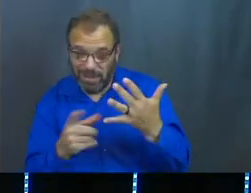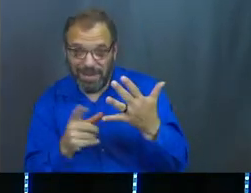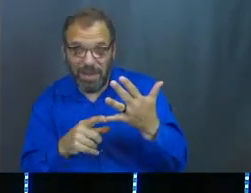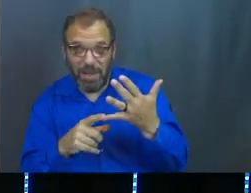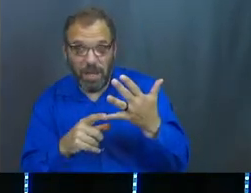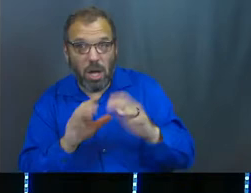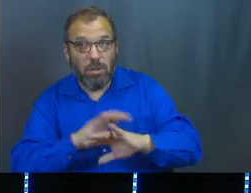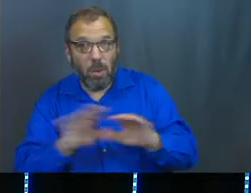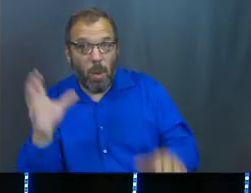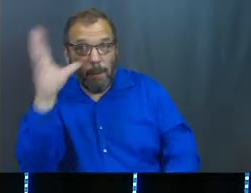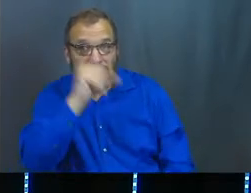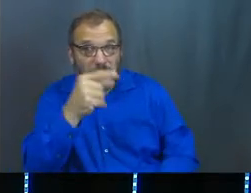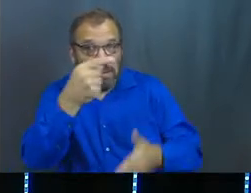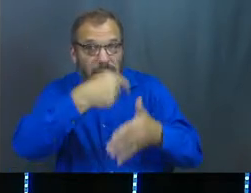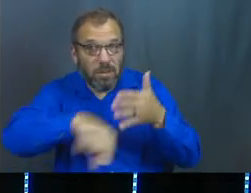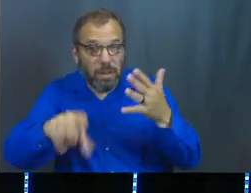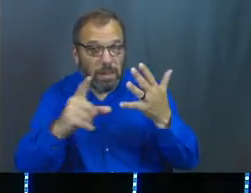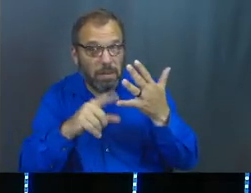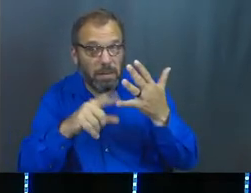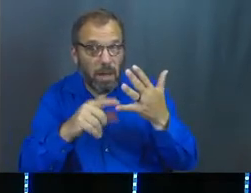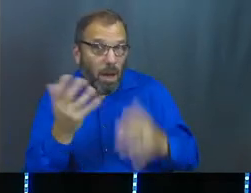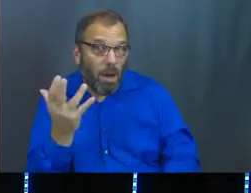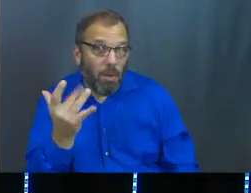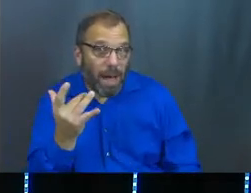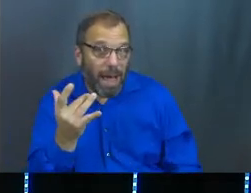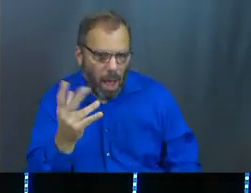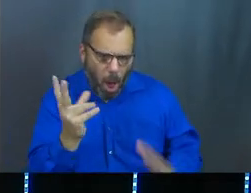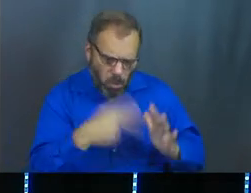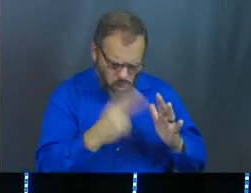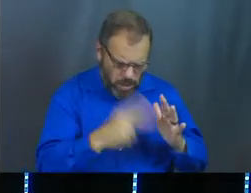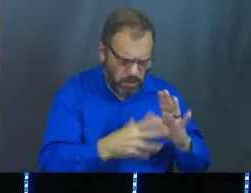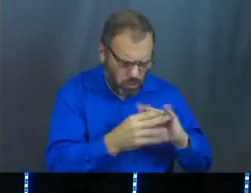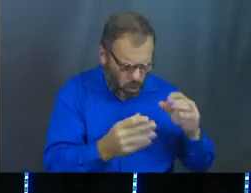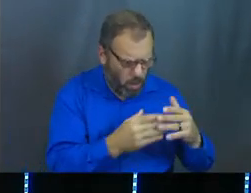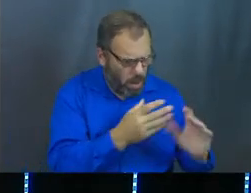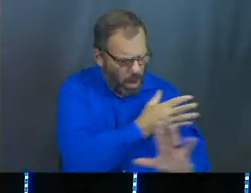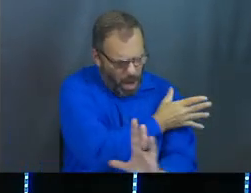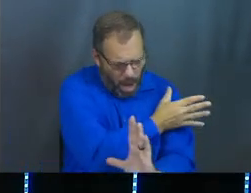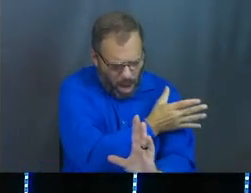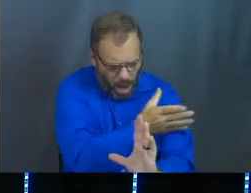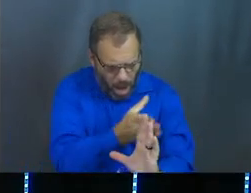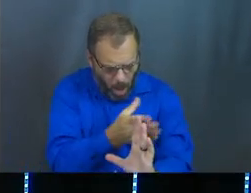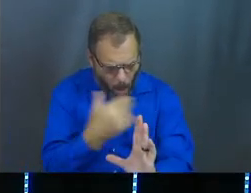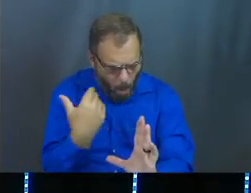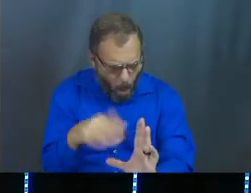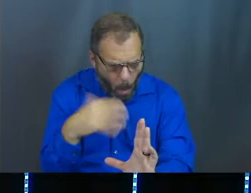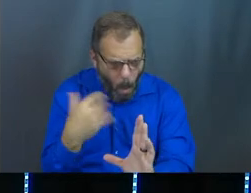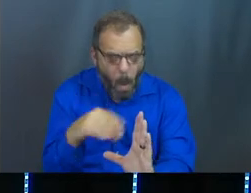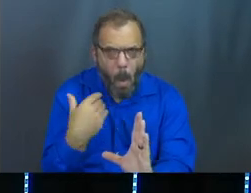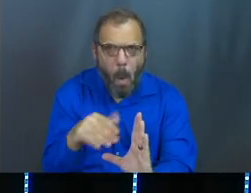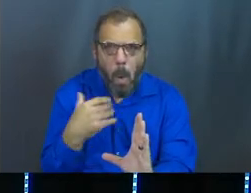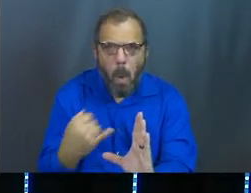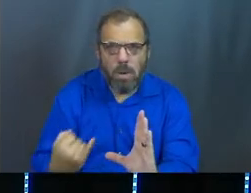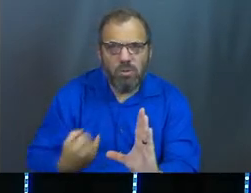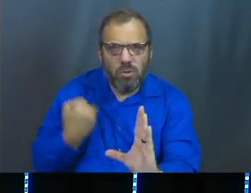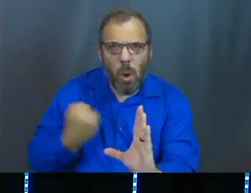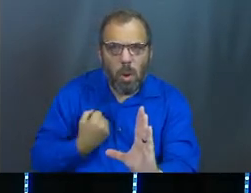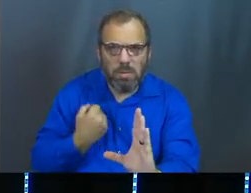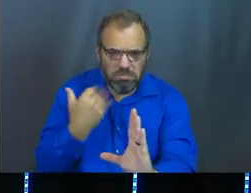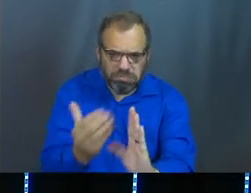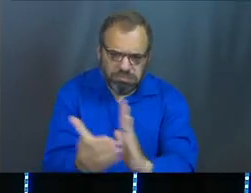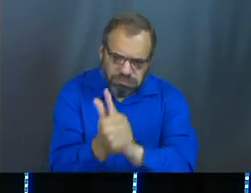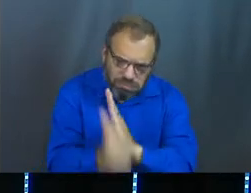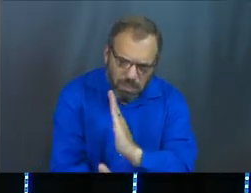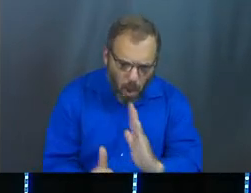because you don't want to miss next week. Because you could read the story up to this point and say, this is amazing. God has given Joseph all these